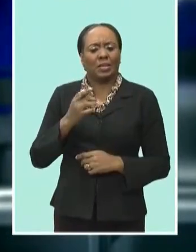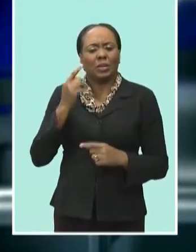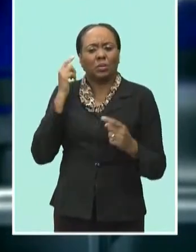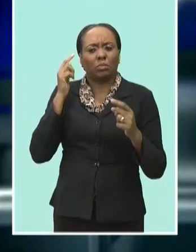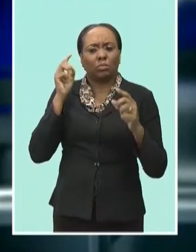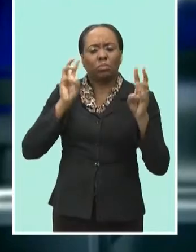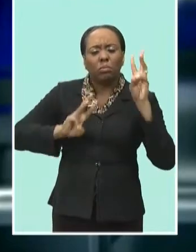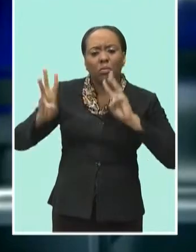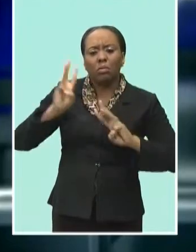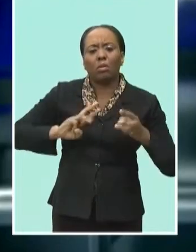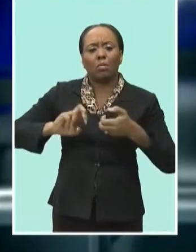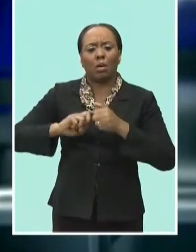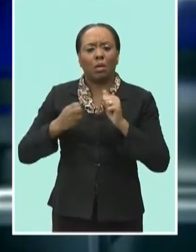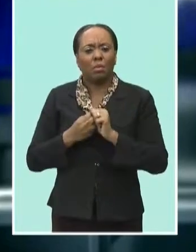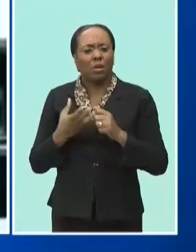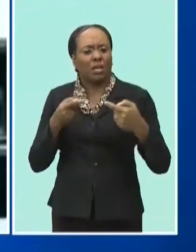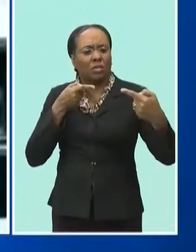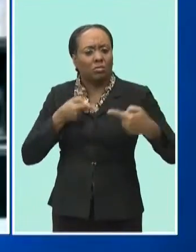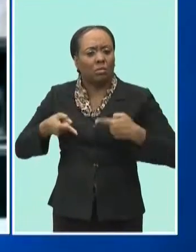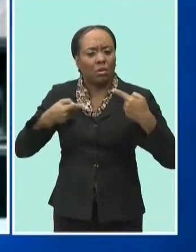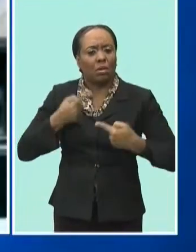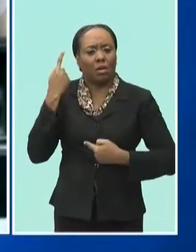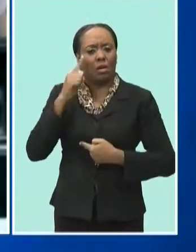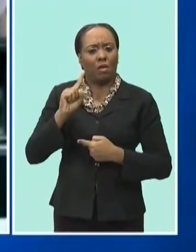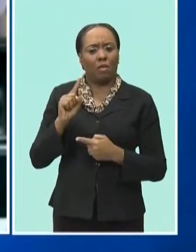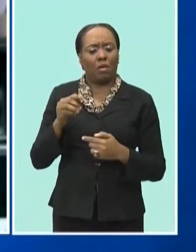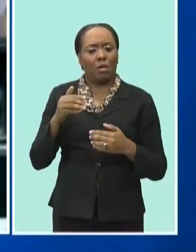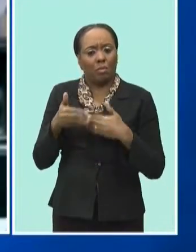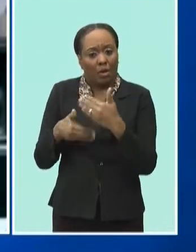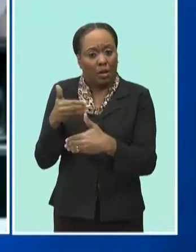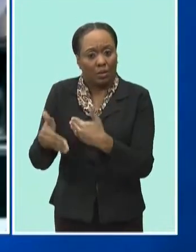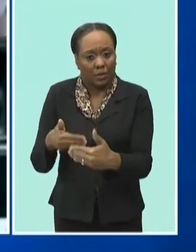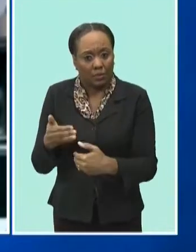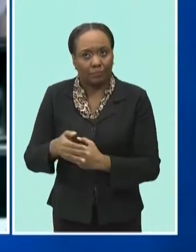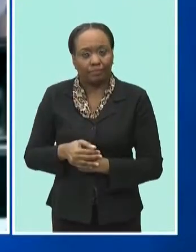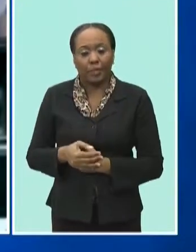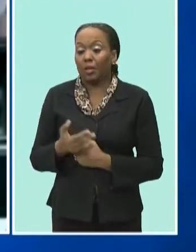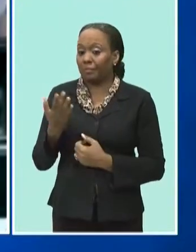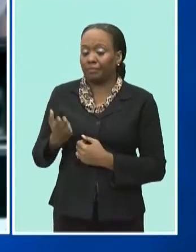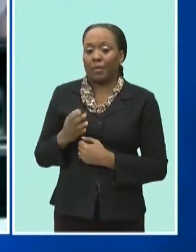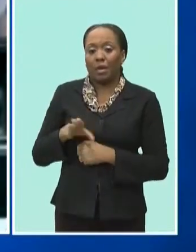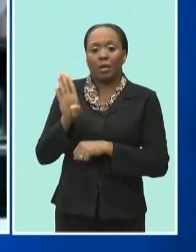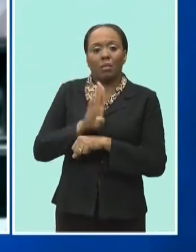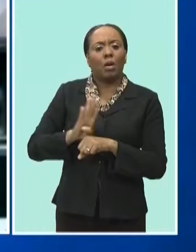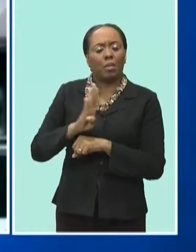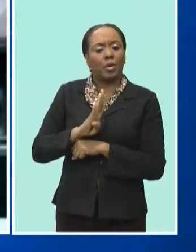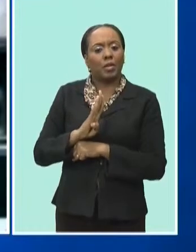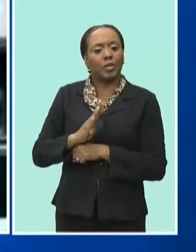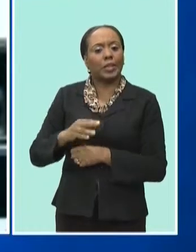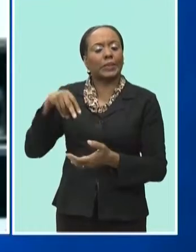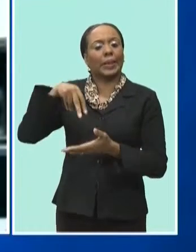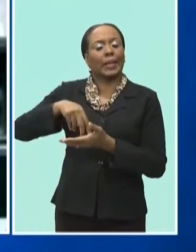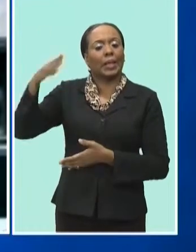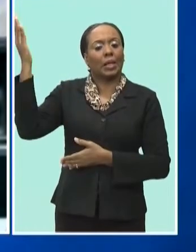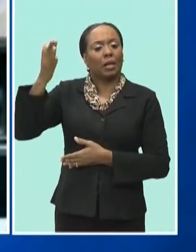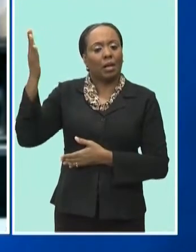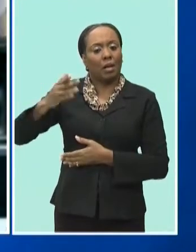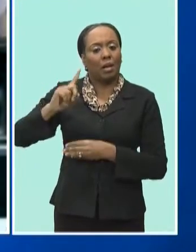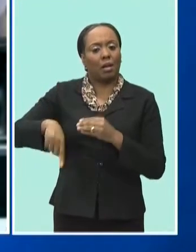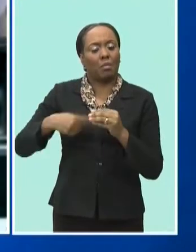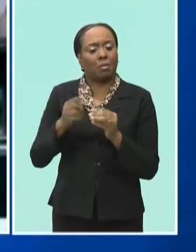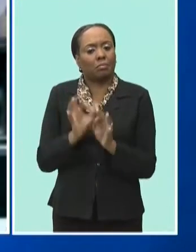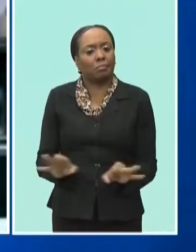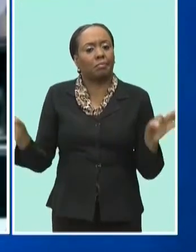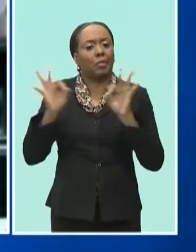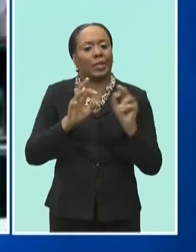role in the struggle for social progress. So, Lisa, as you can see, Barbados' voice being heard loudly on the royal stage on some important